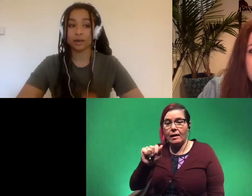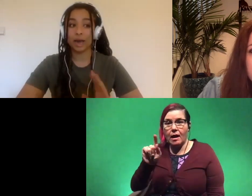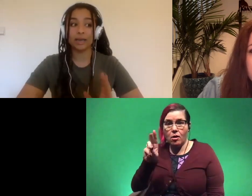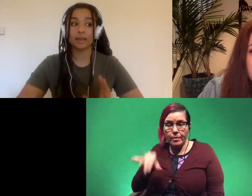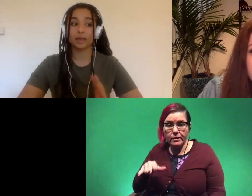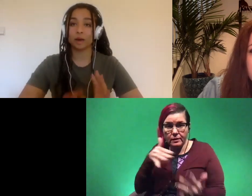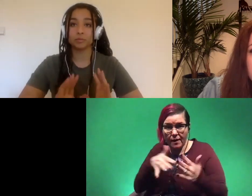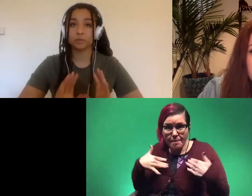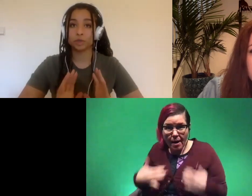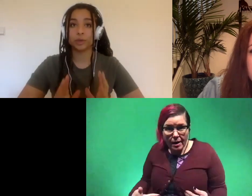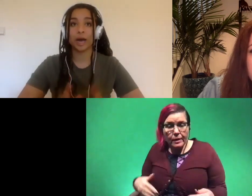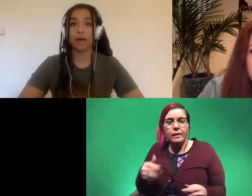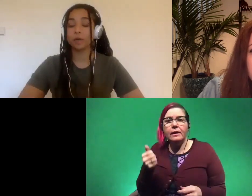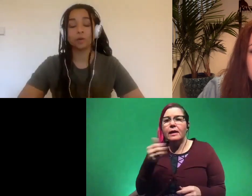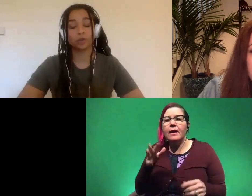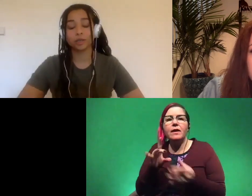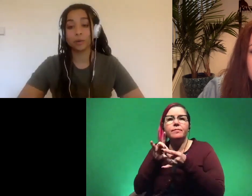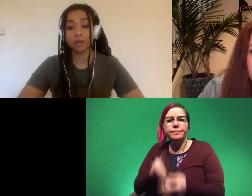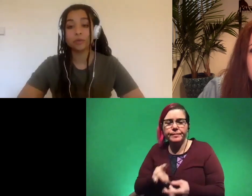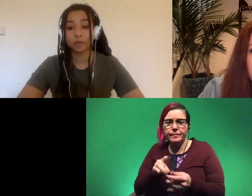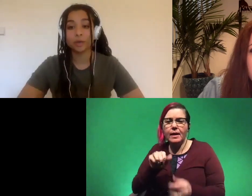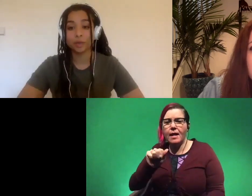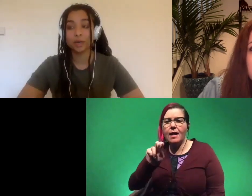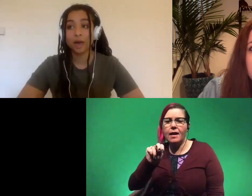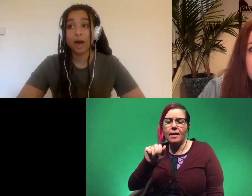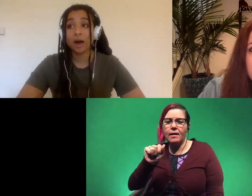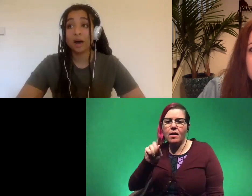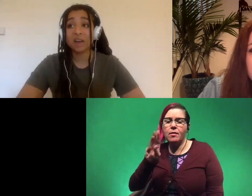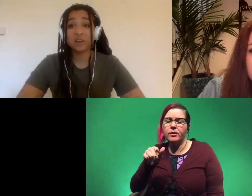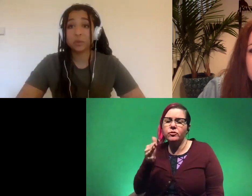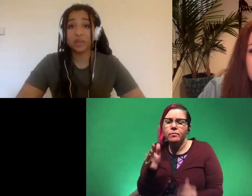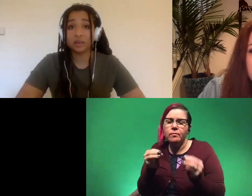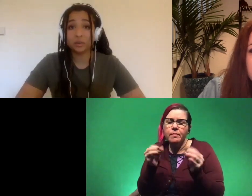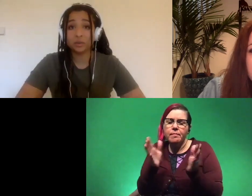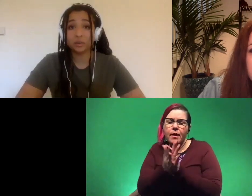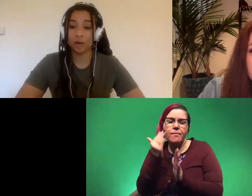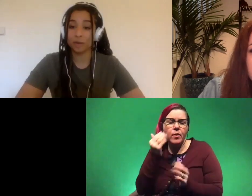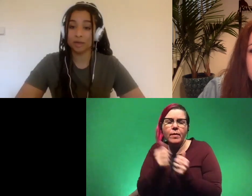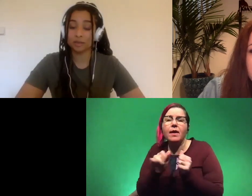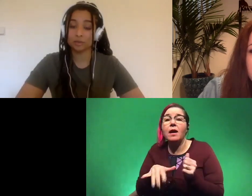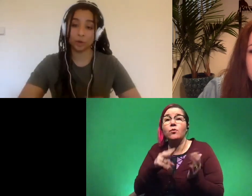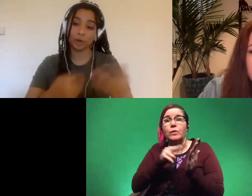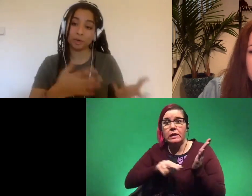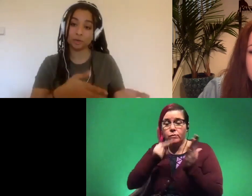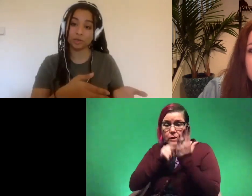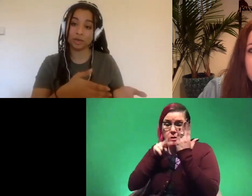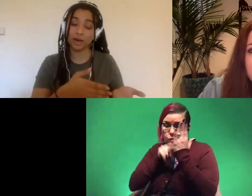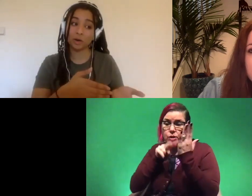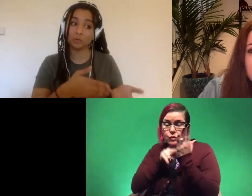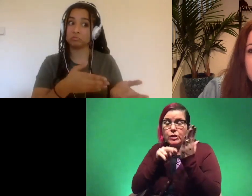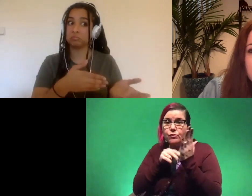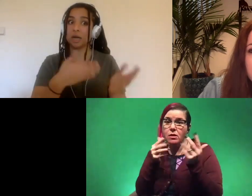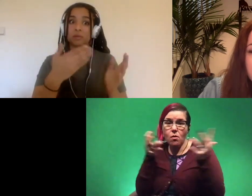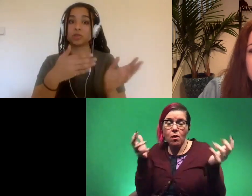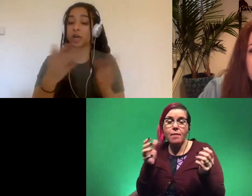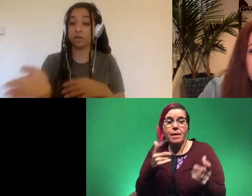like anything that comes to anatomy you should just get really familiar with it uh and then read read a whole lot because what you might be interested in now